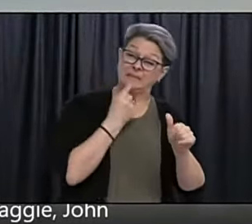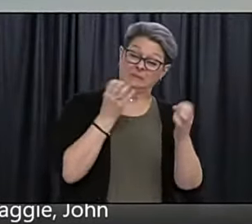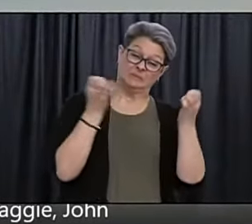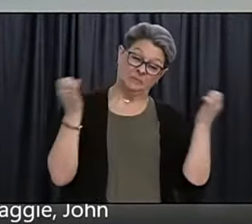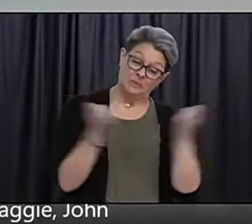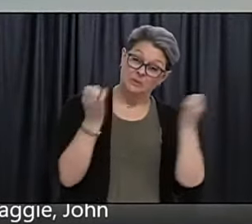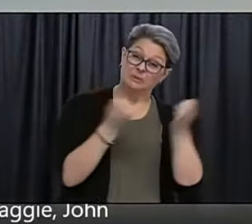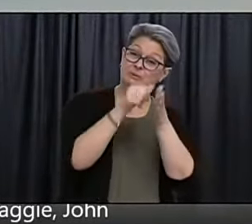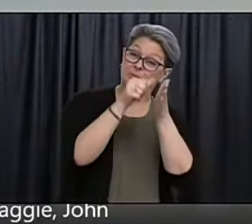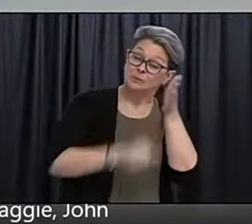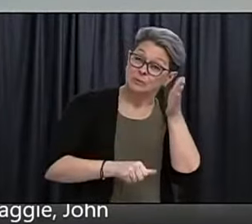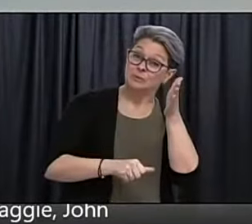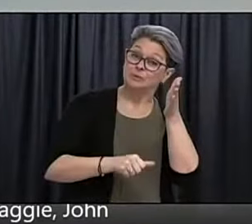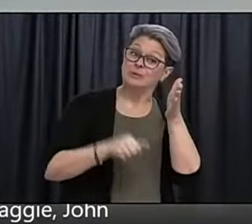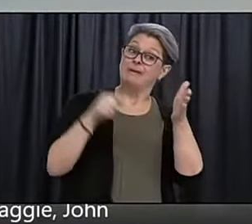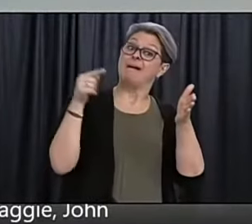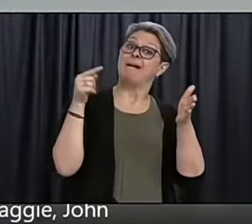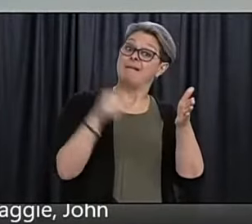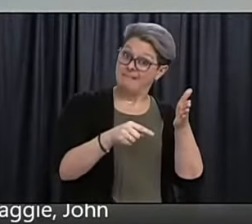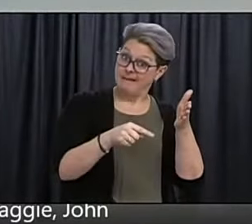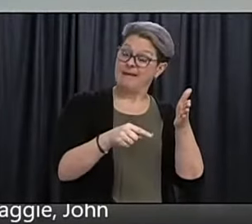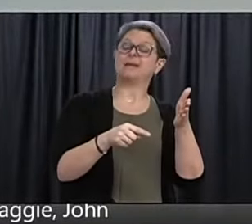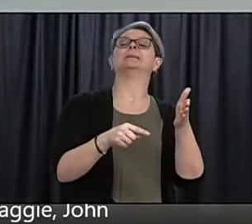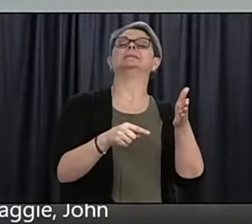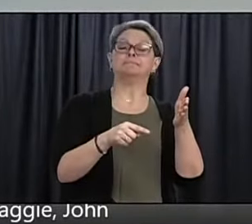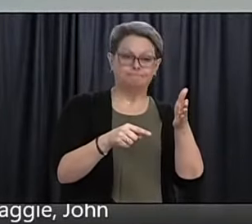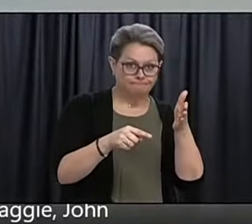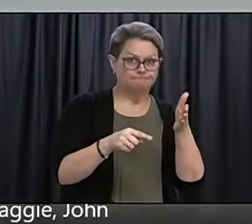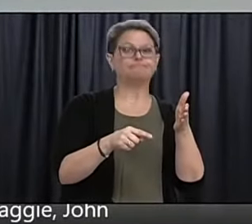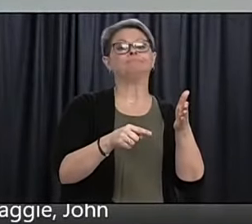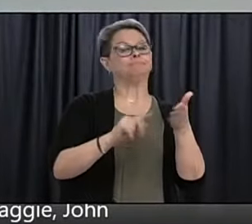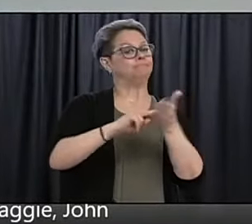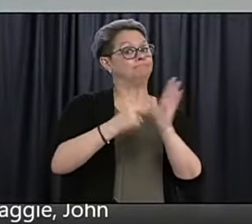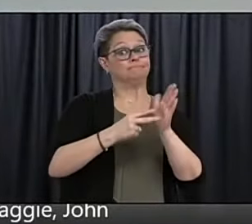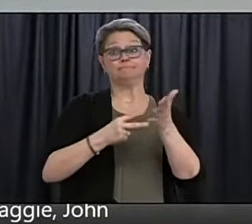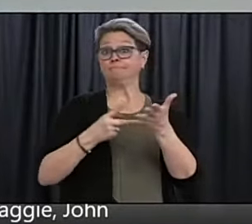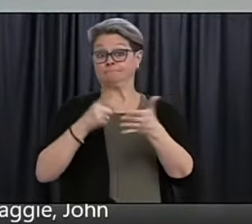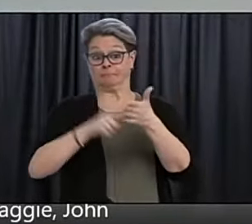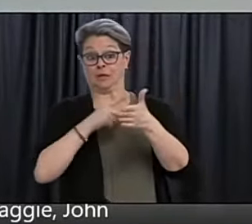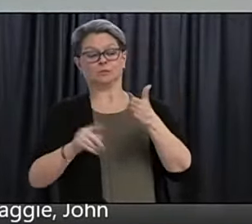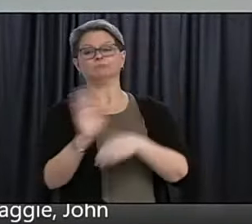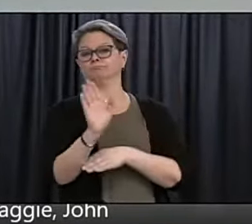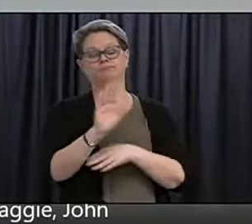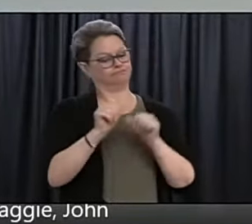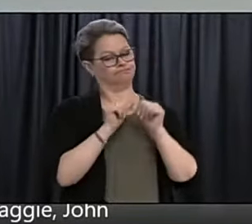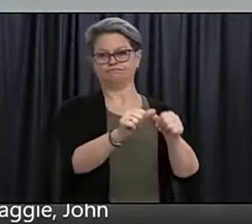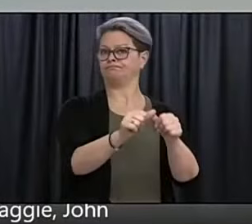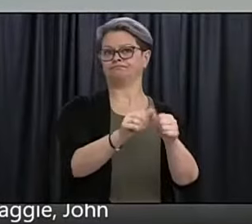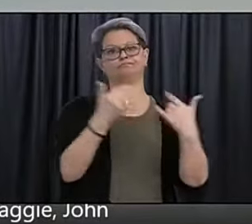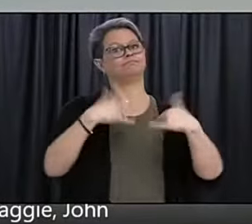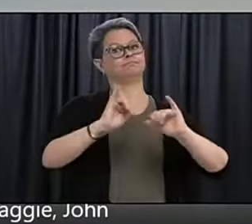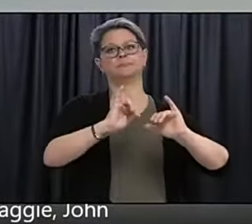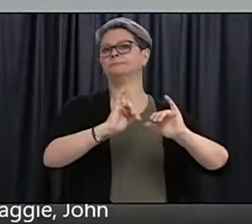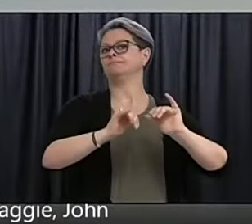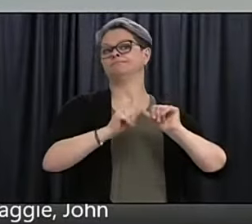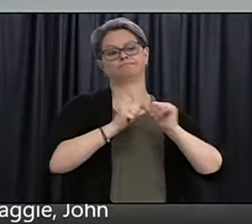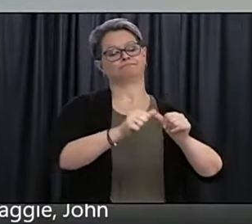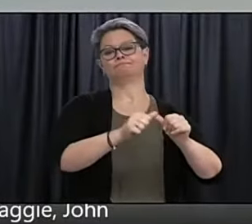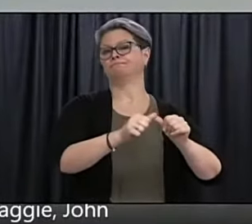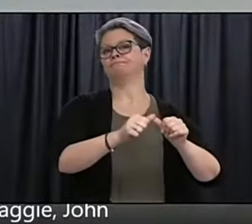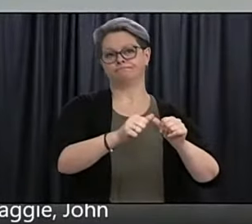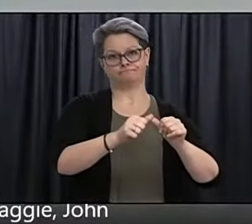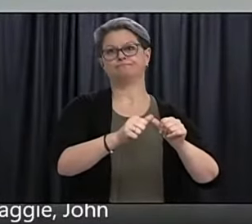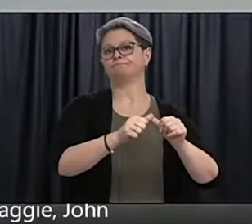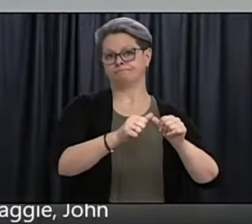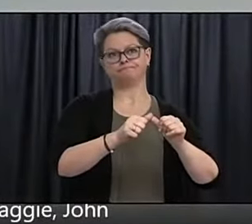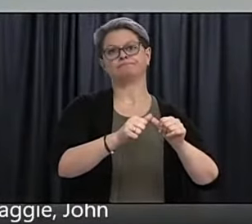tests that are deemed urgent, or time sensitive, have never been halted. We never, for example, had